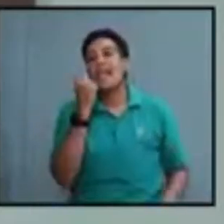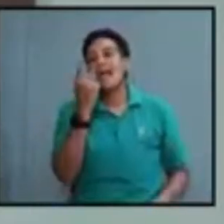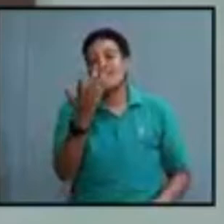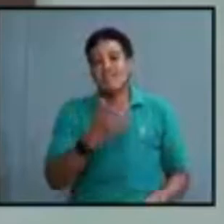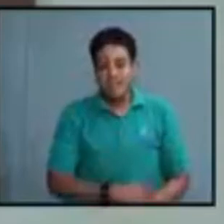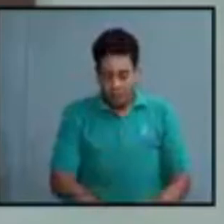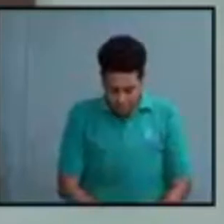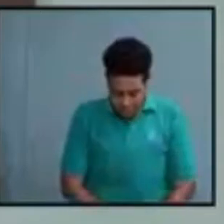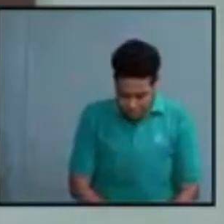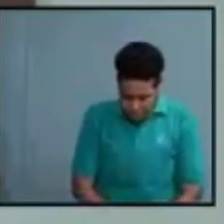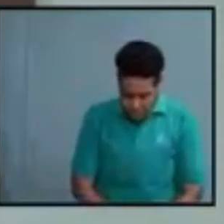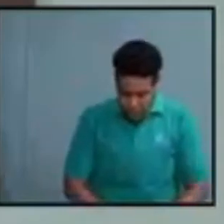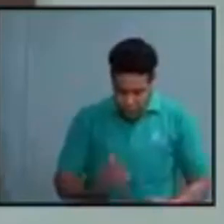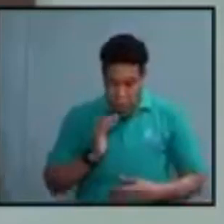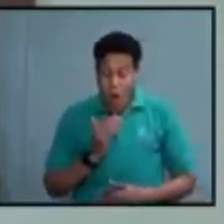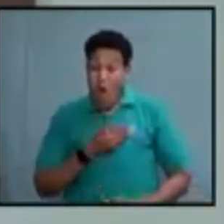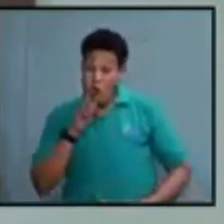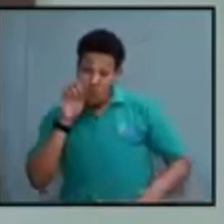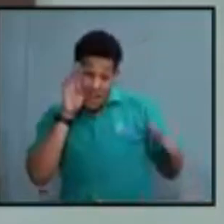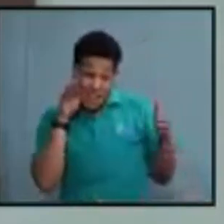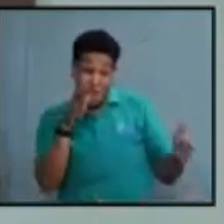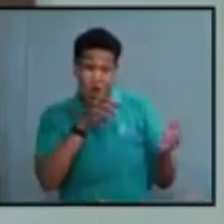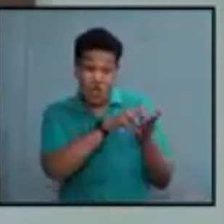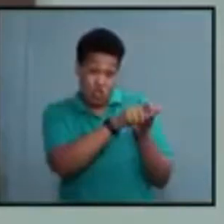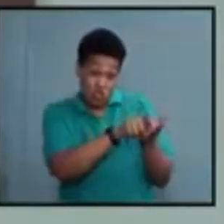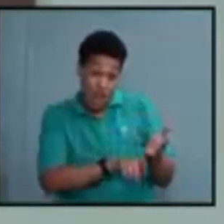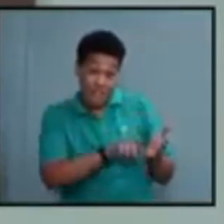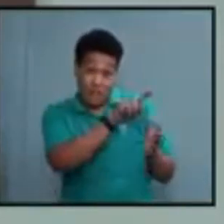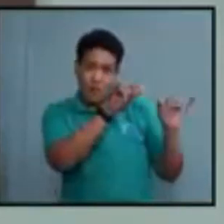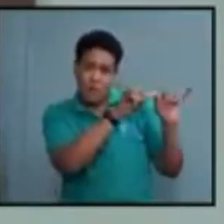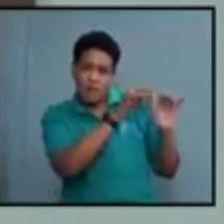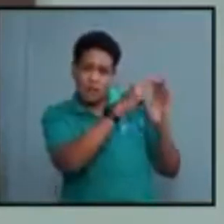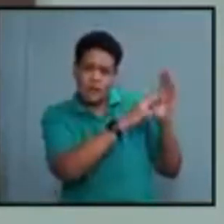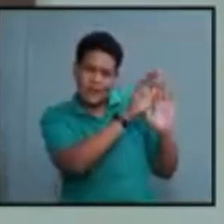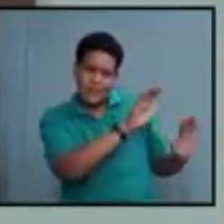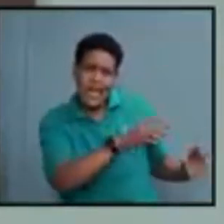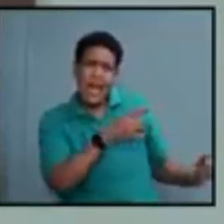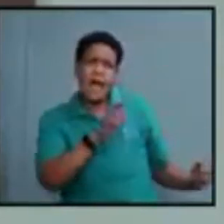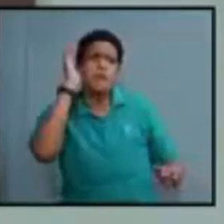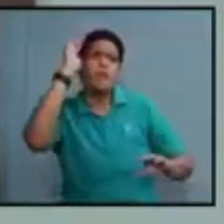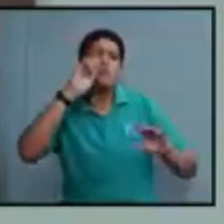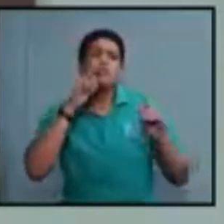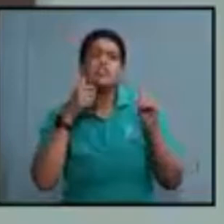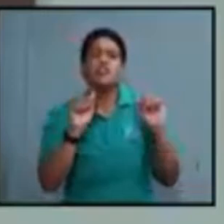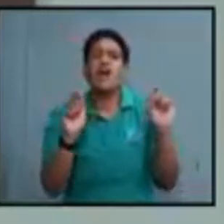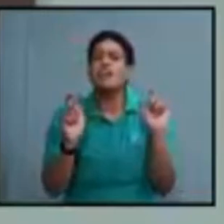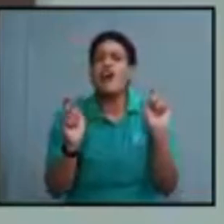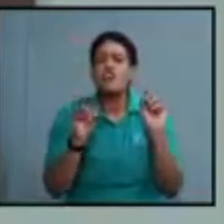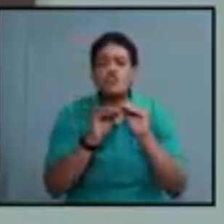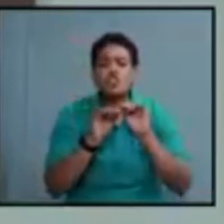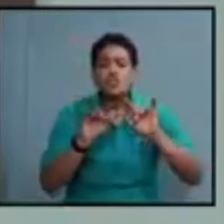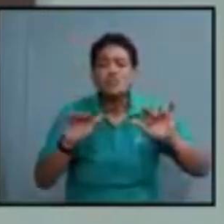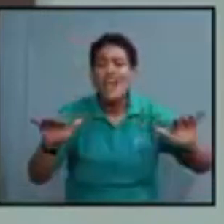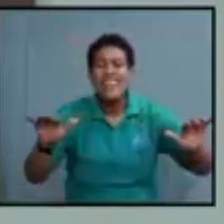Our focus in crafting those measures will be on trying to control spread